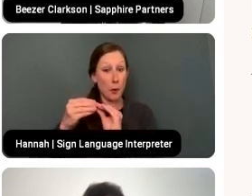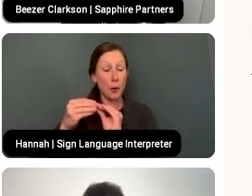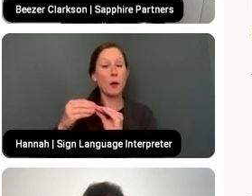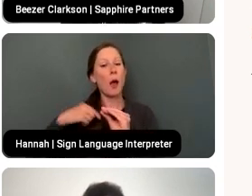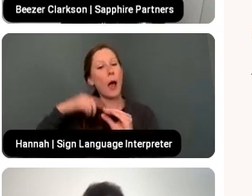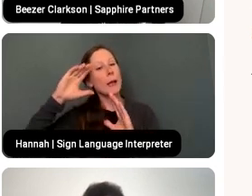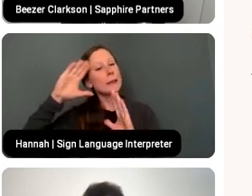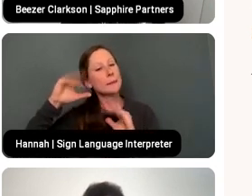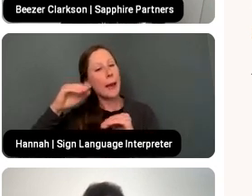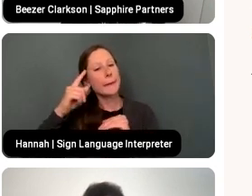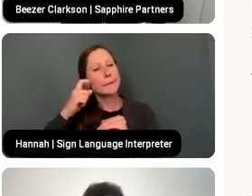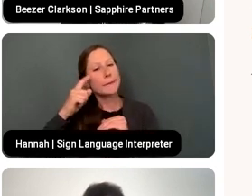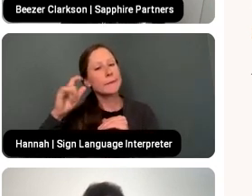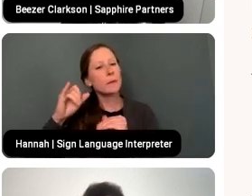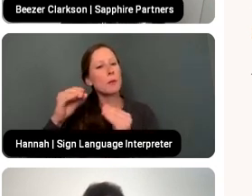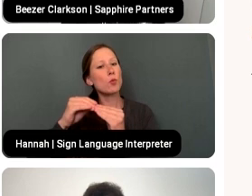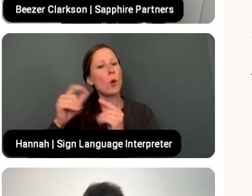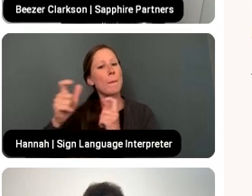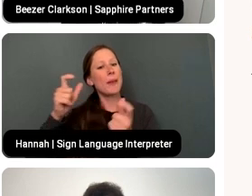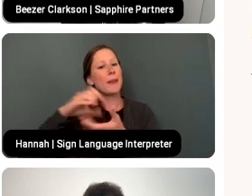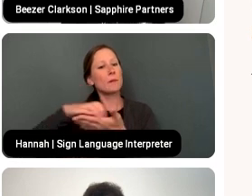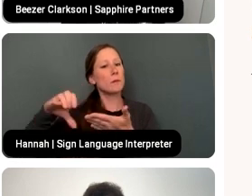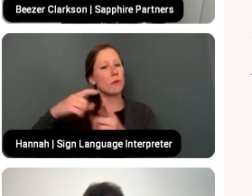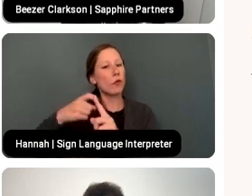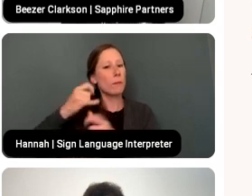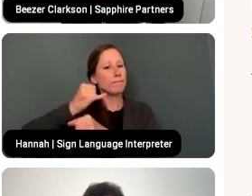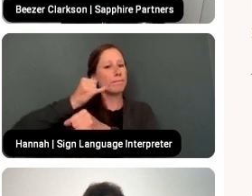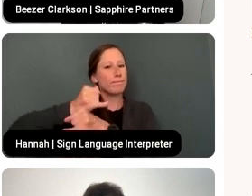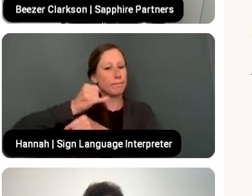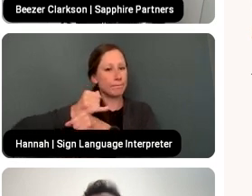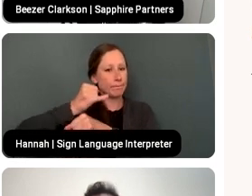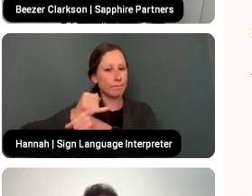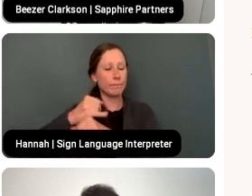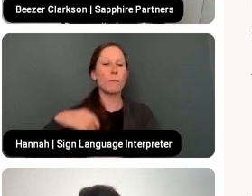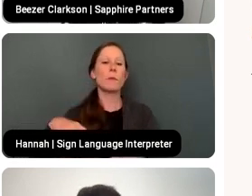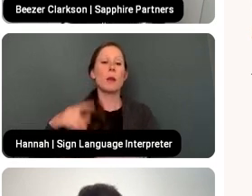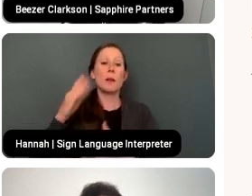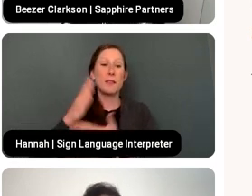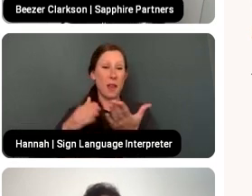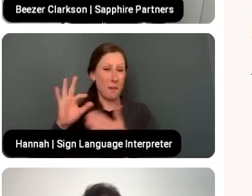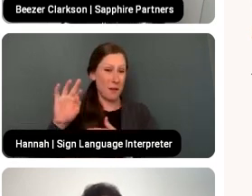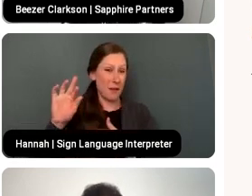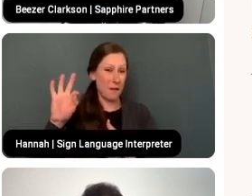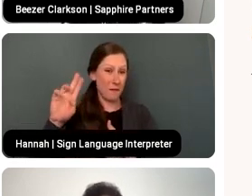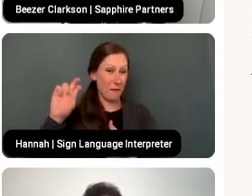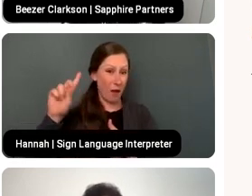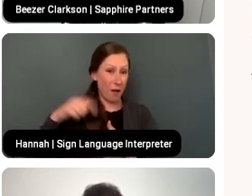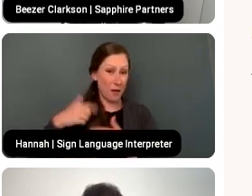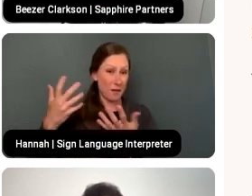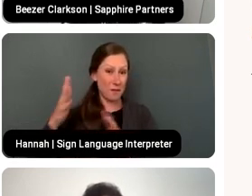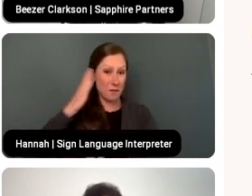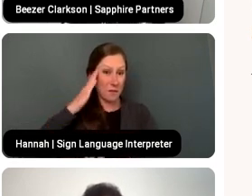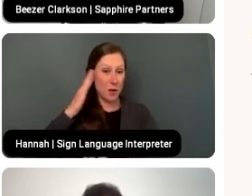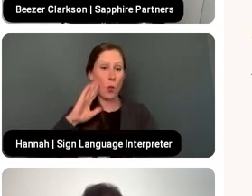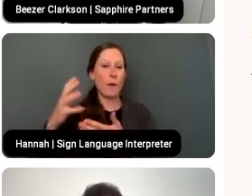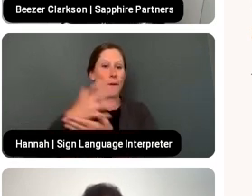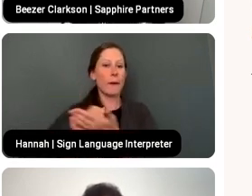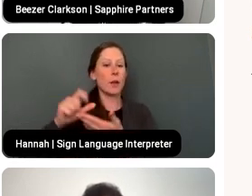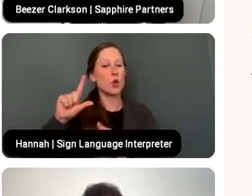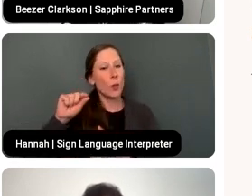of bigger checks from institutionals, but then a number of funds I know will collect, again, 20, 30, 40